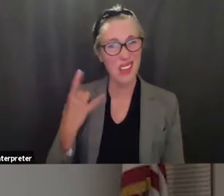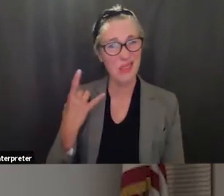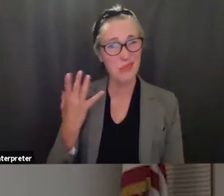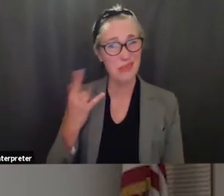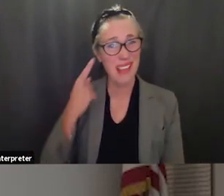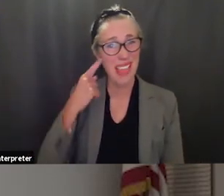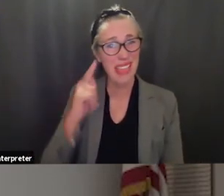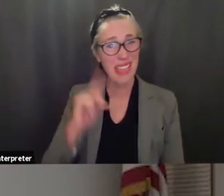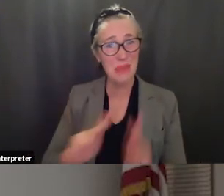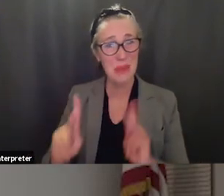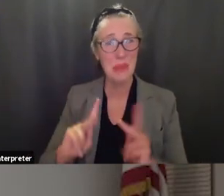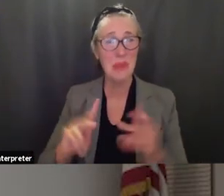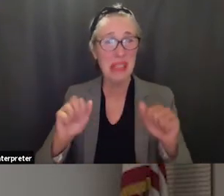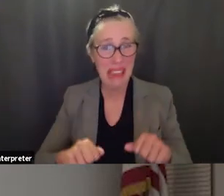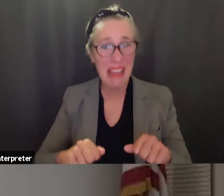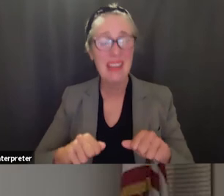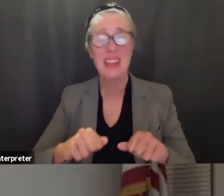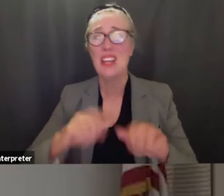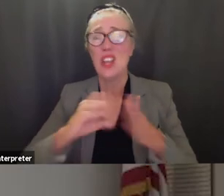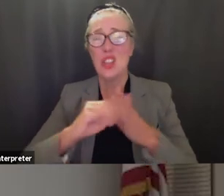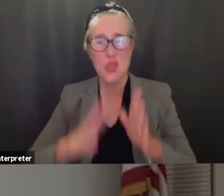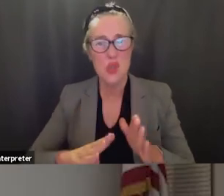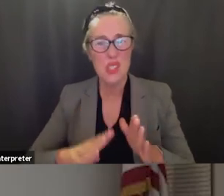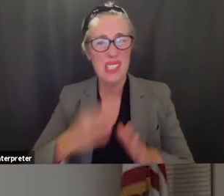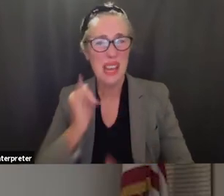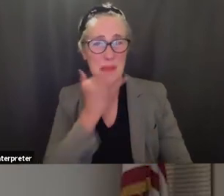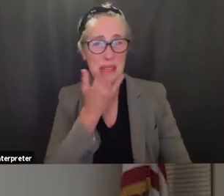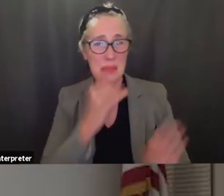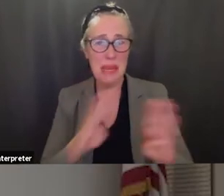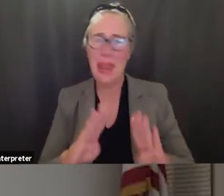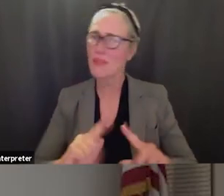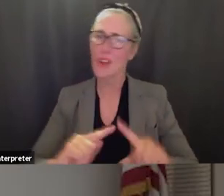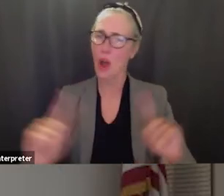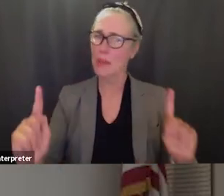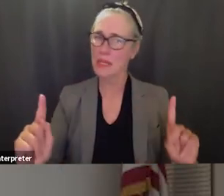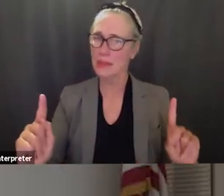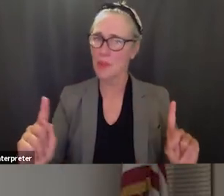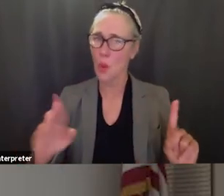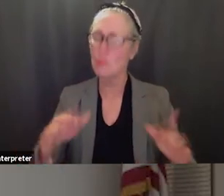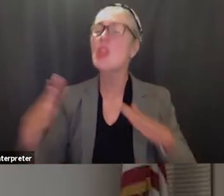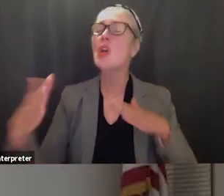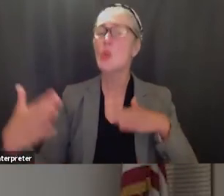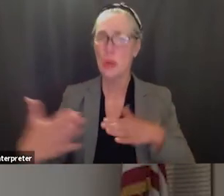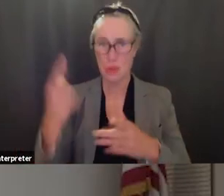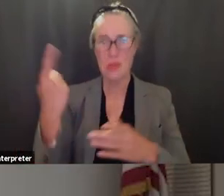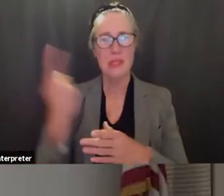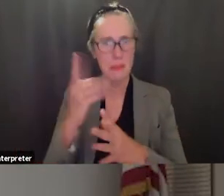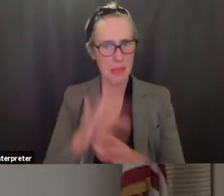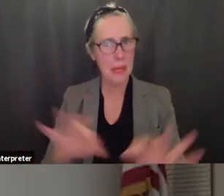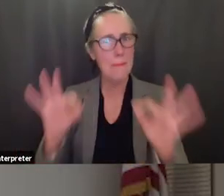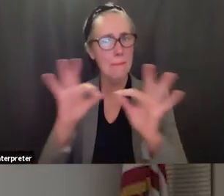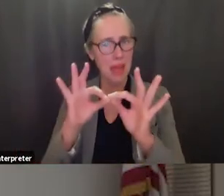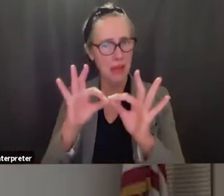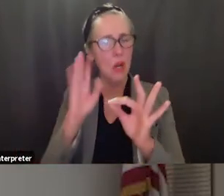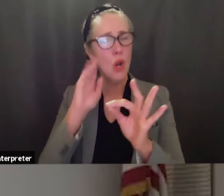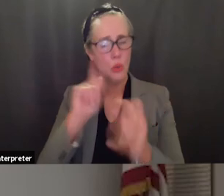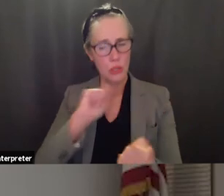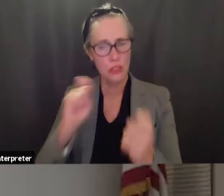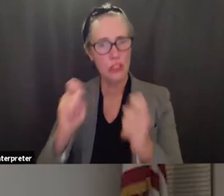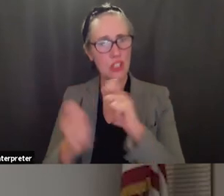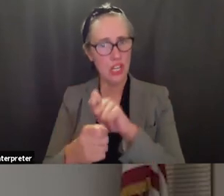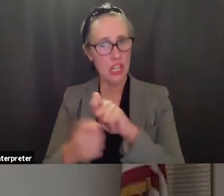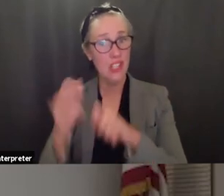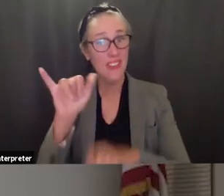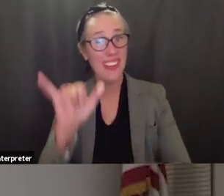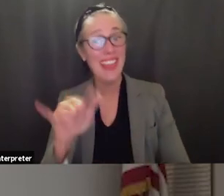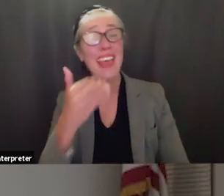kids misbehave and of course the opposite is true we're actually going to do something that matters and will impact change so for